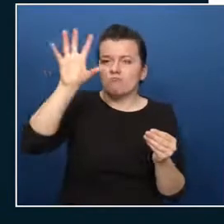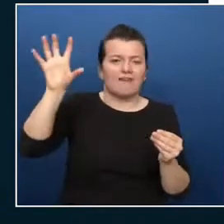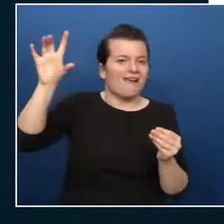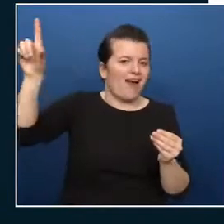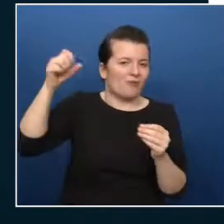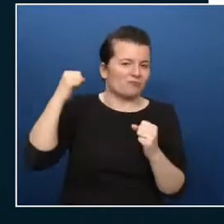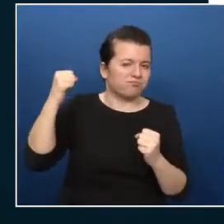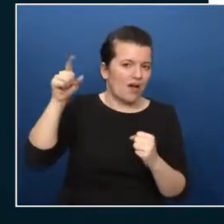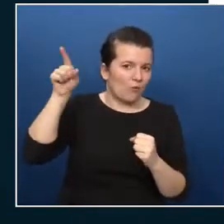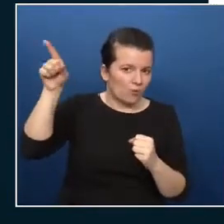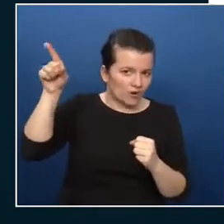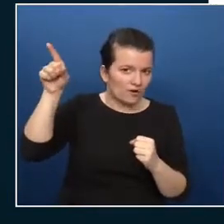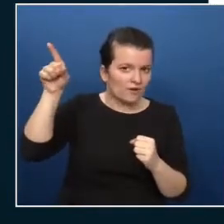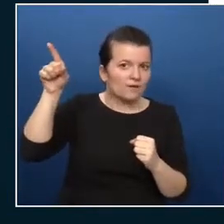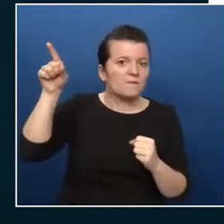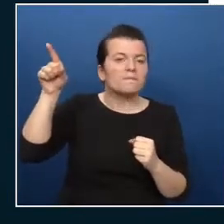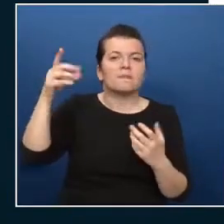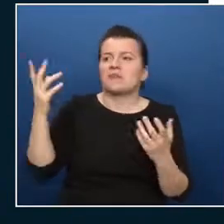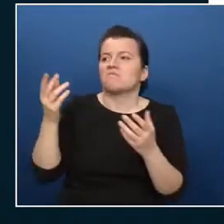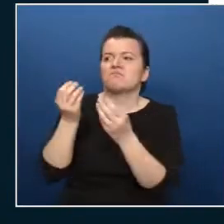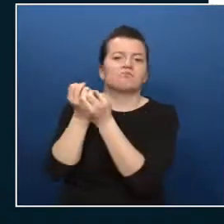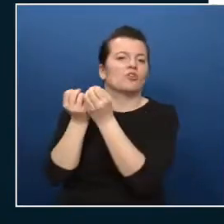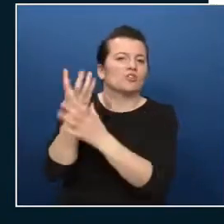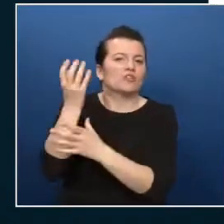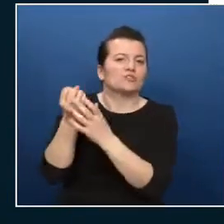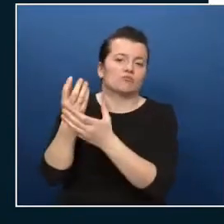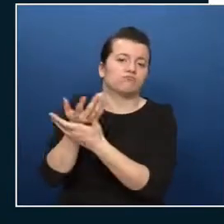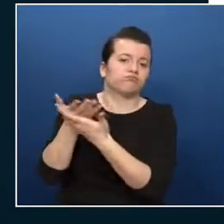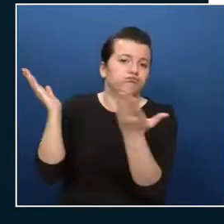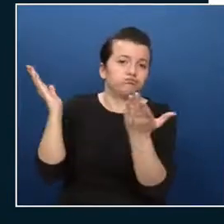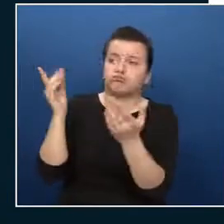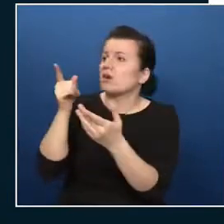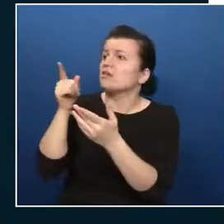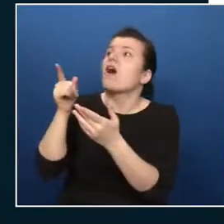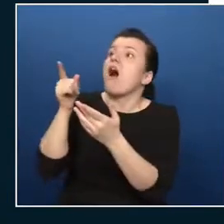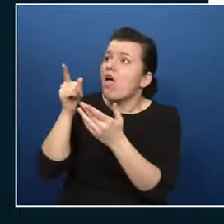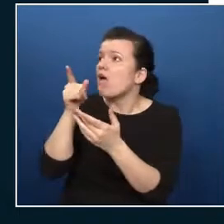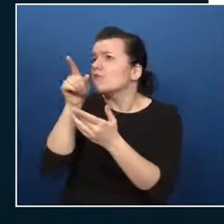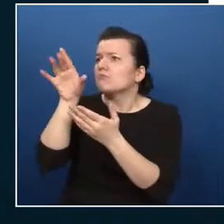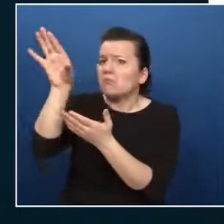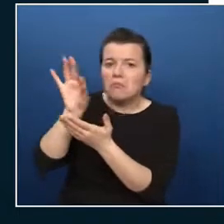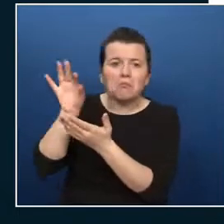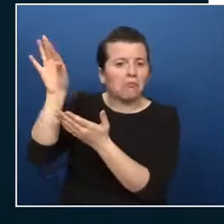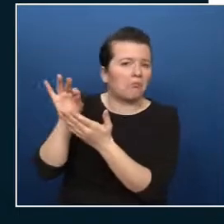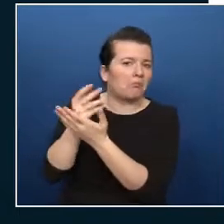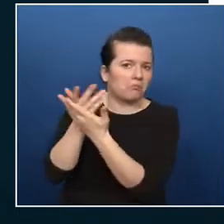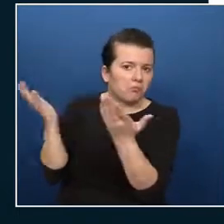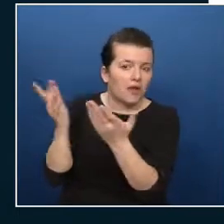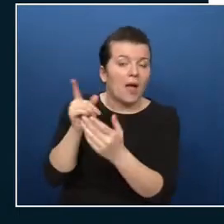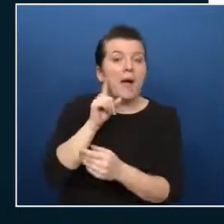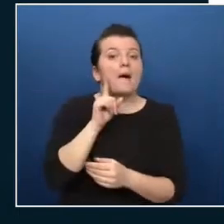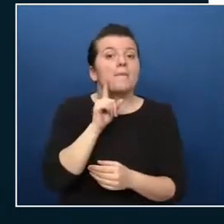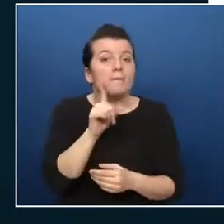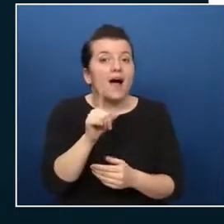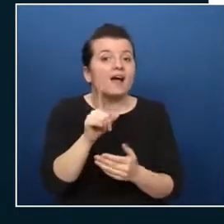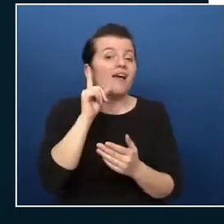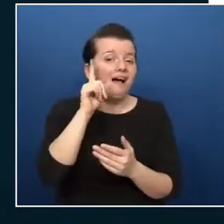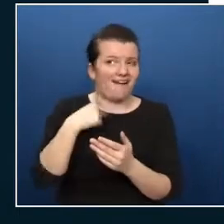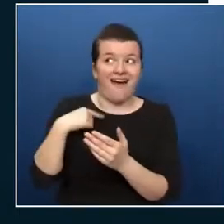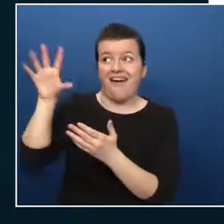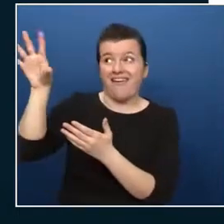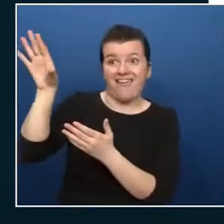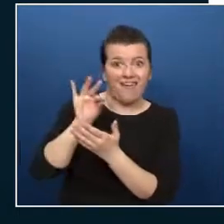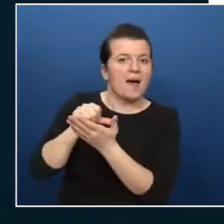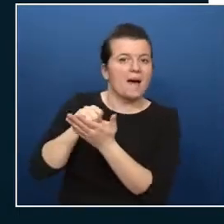basically unlimited resources you can use or you can leverage but eventually you're paying for the